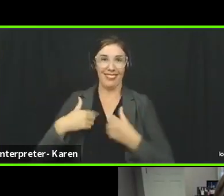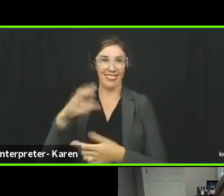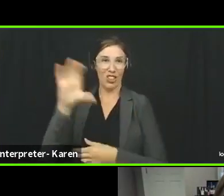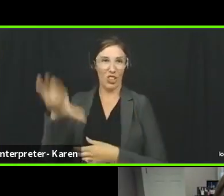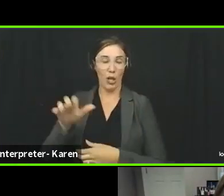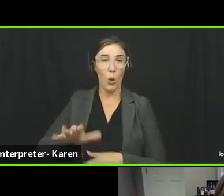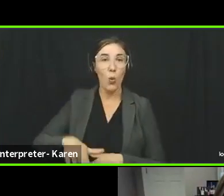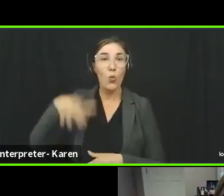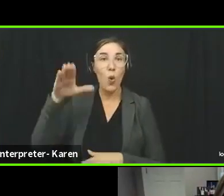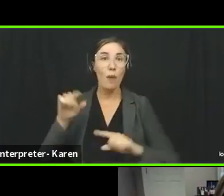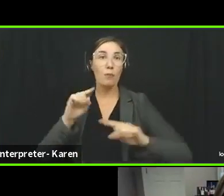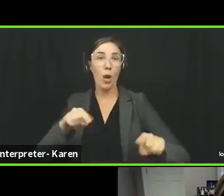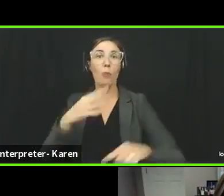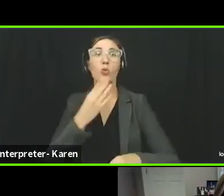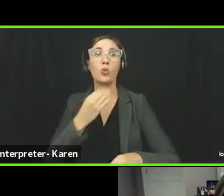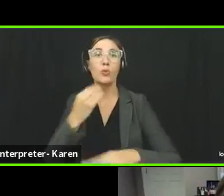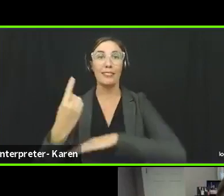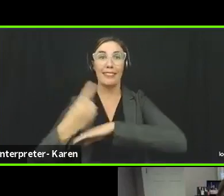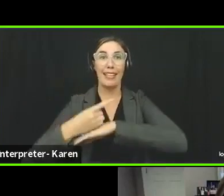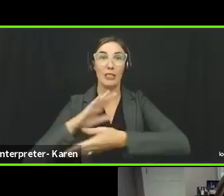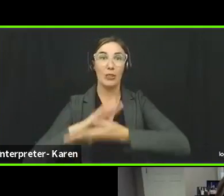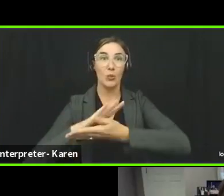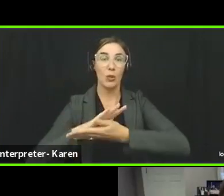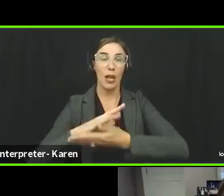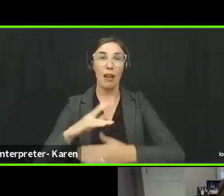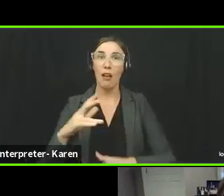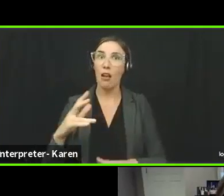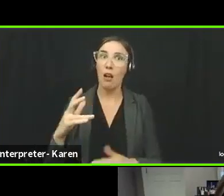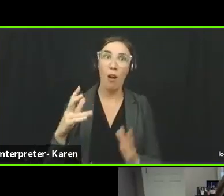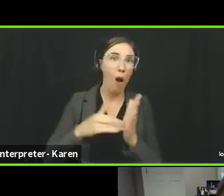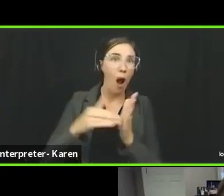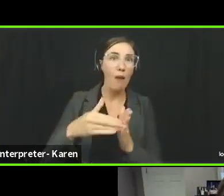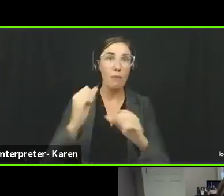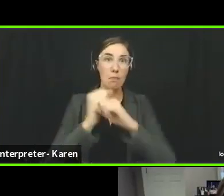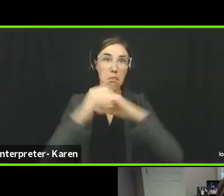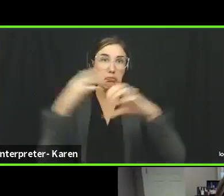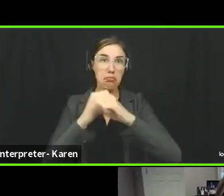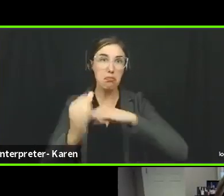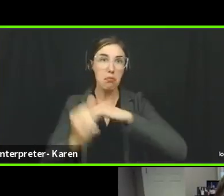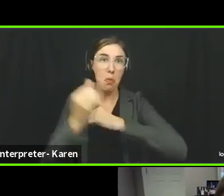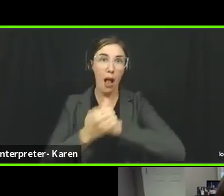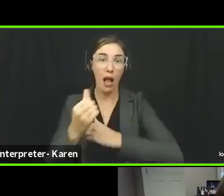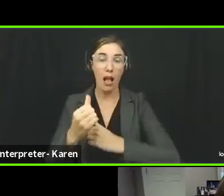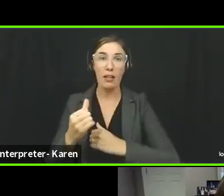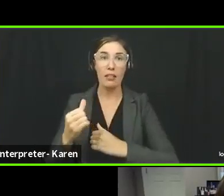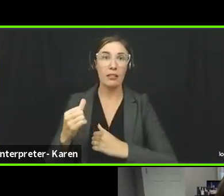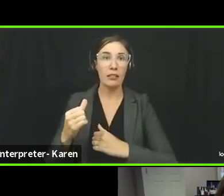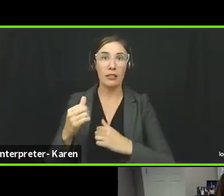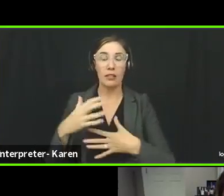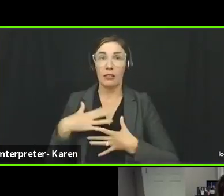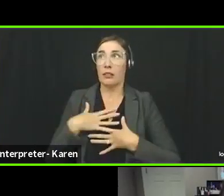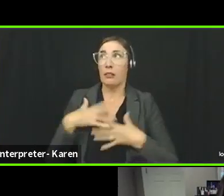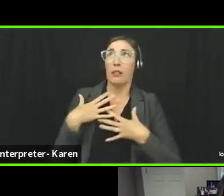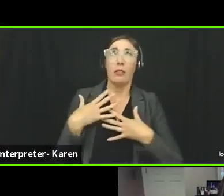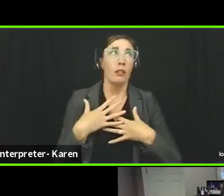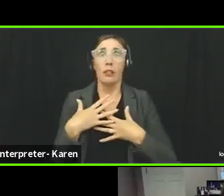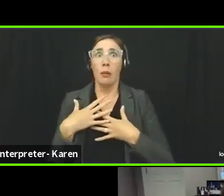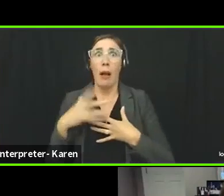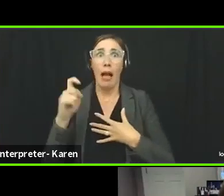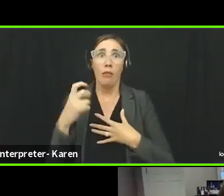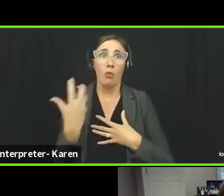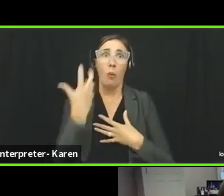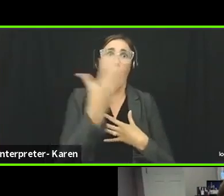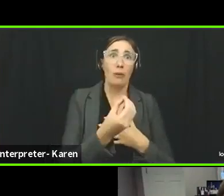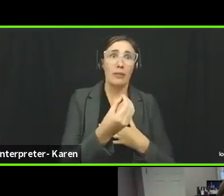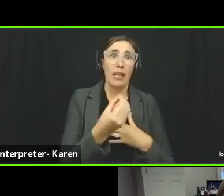and we would regularly have bomb threats and have to go sit out in the outside, you know, a